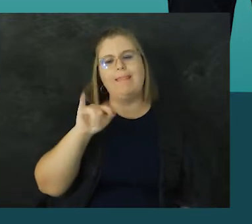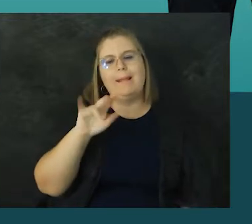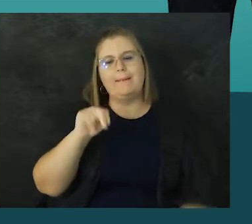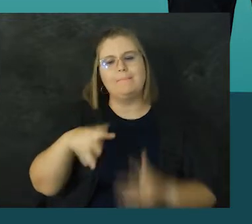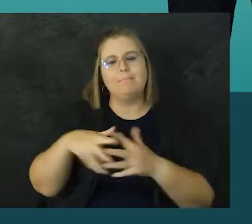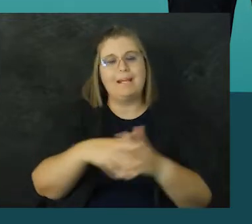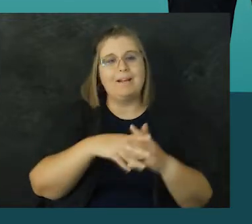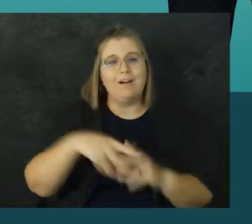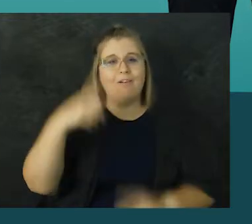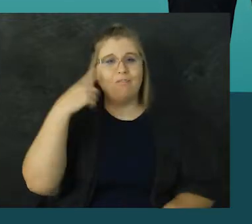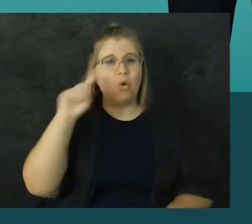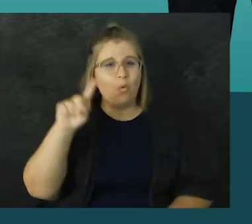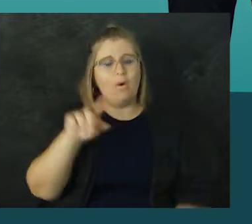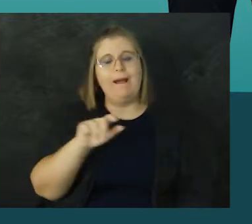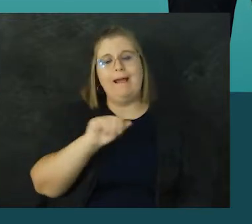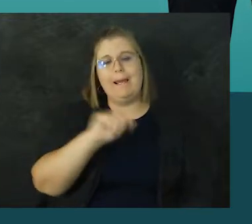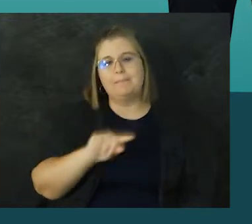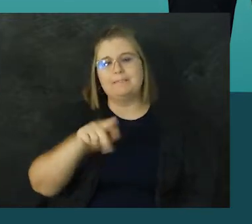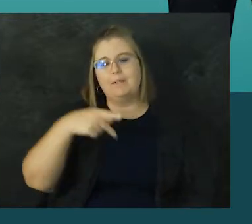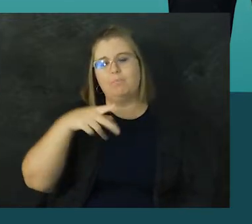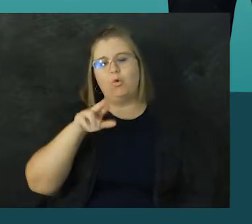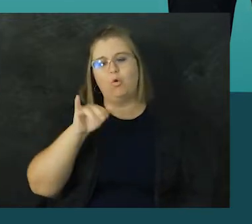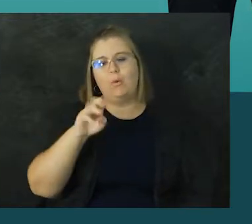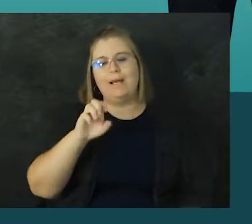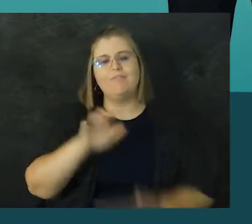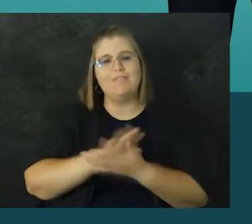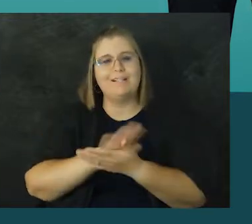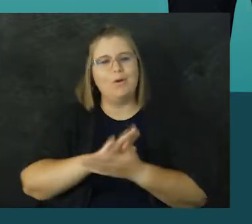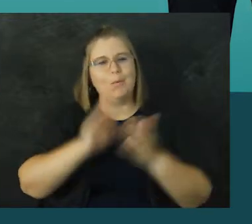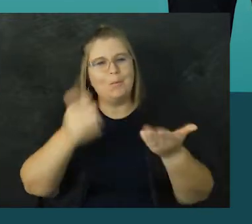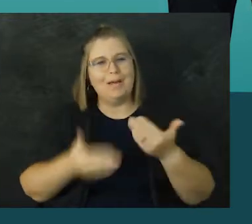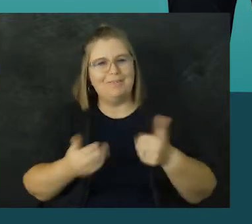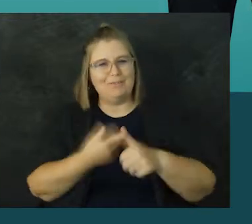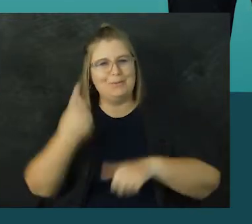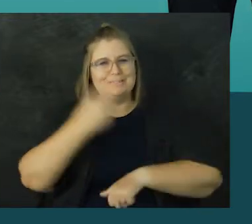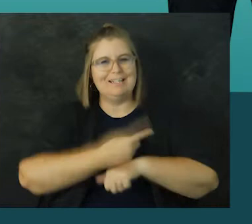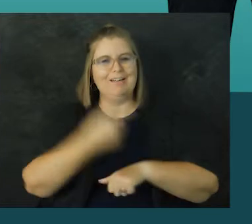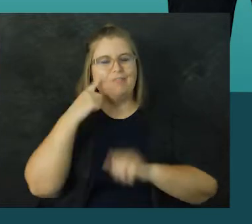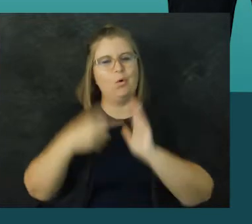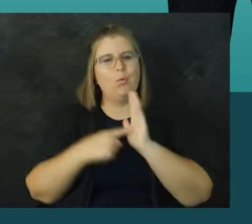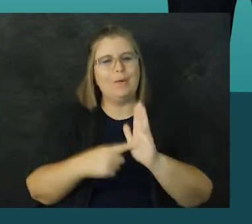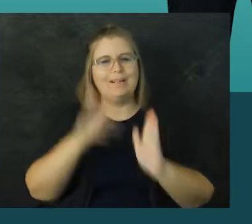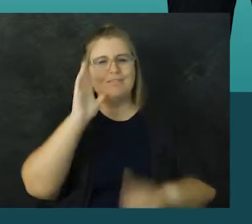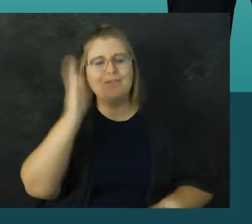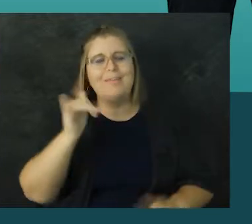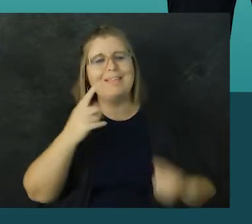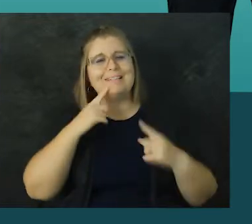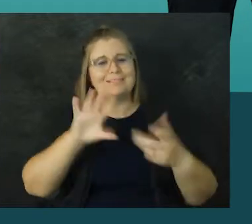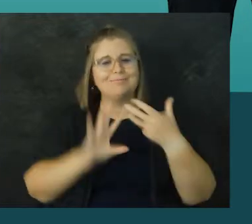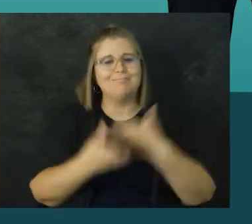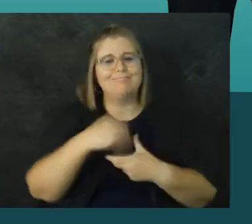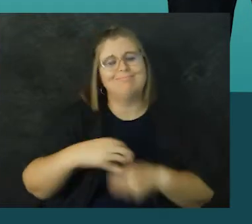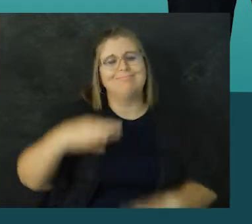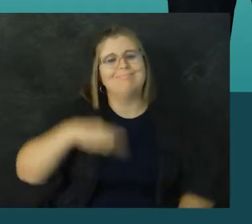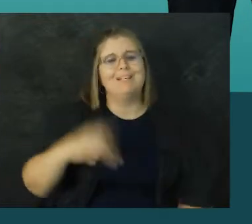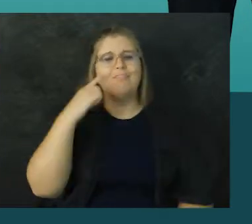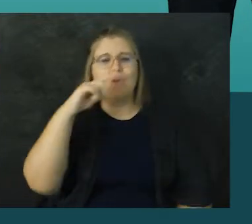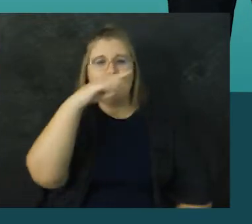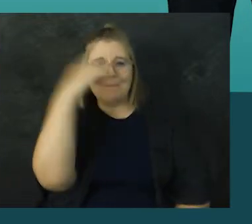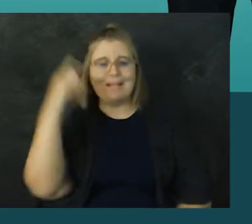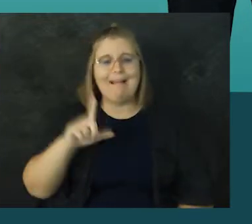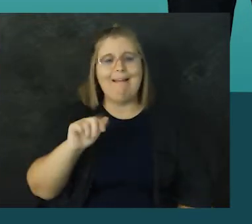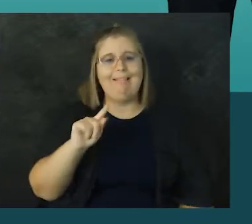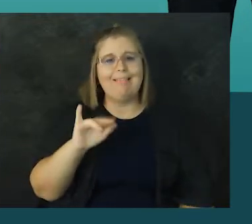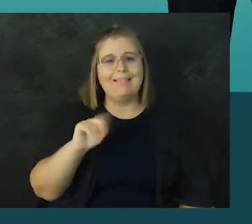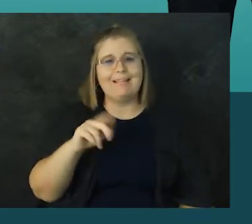for Amazon Prime Video. Welcome to day one of the Represent the Future Summit, where success is inclusive and the